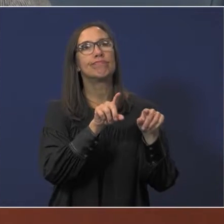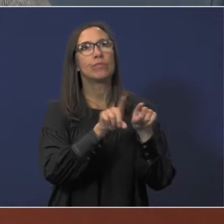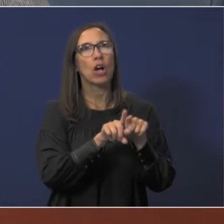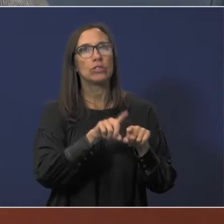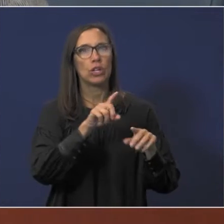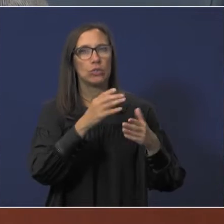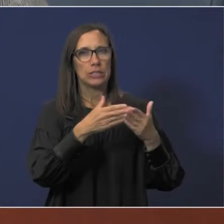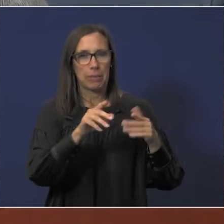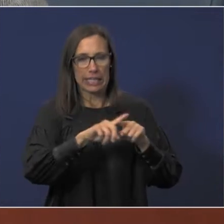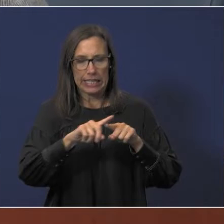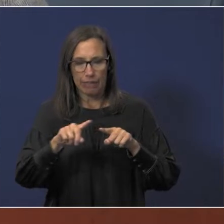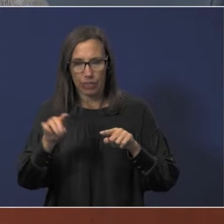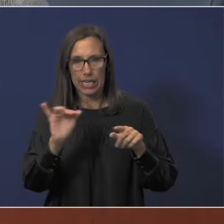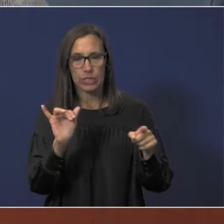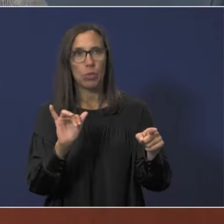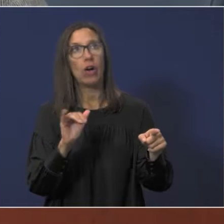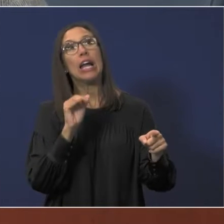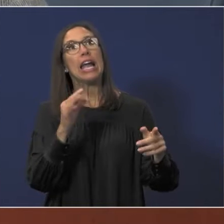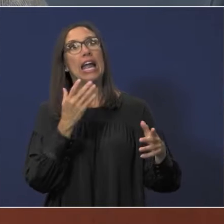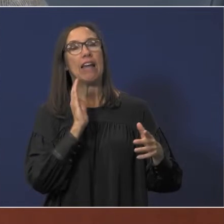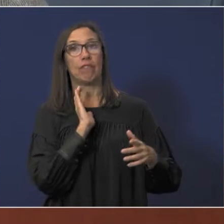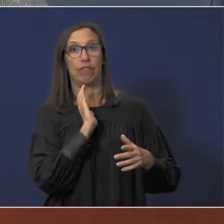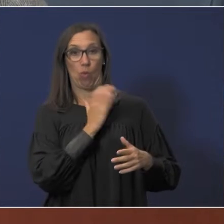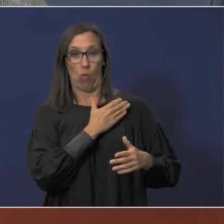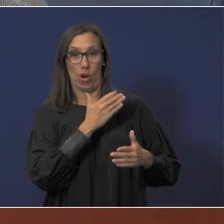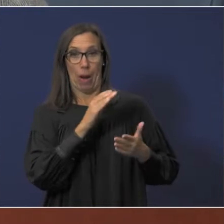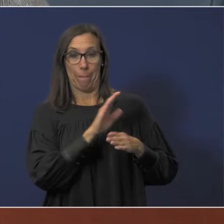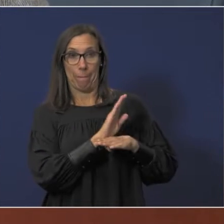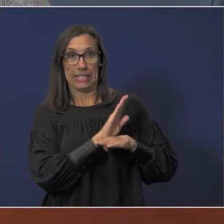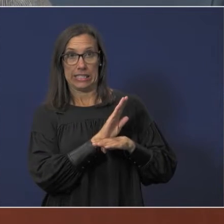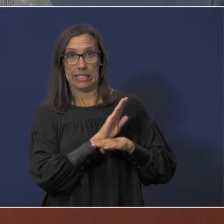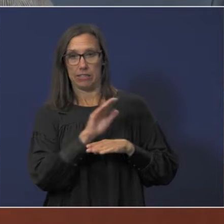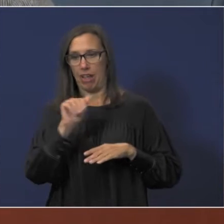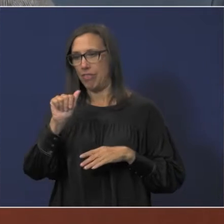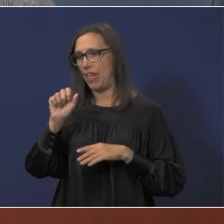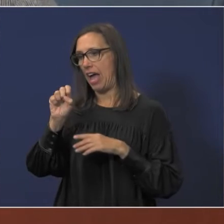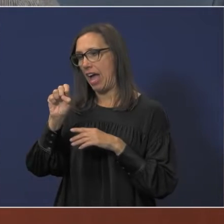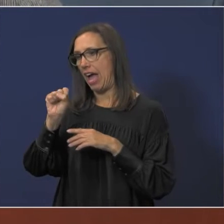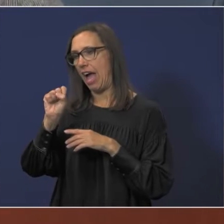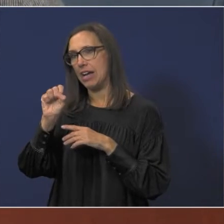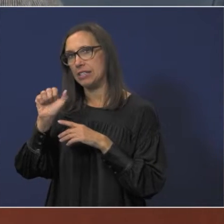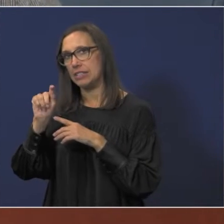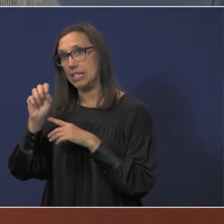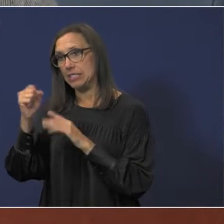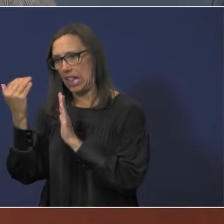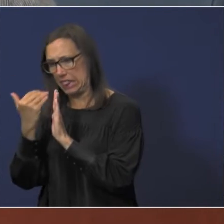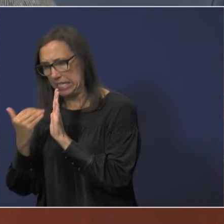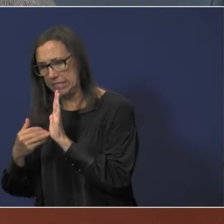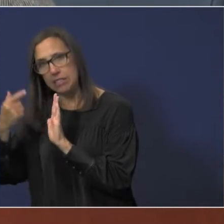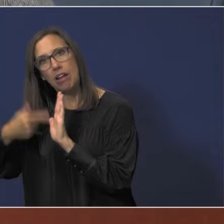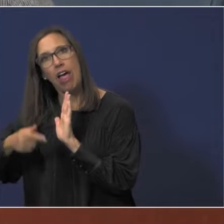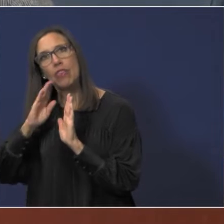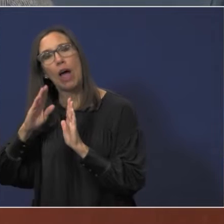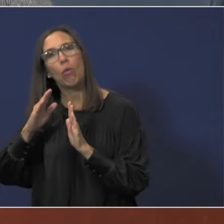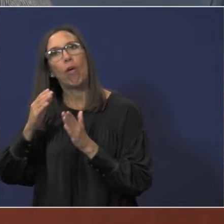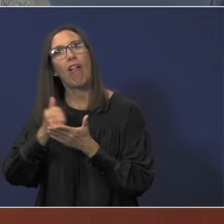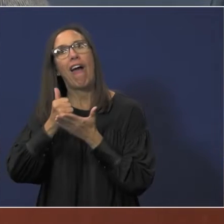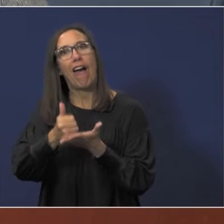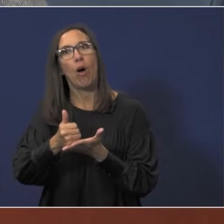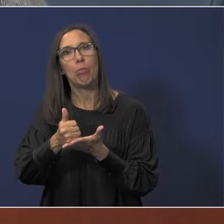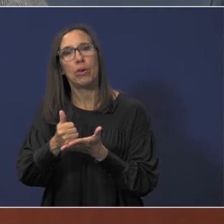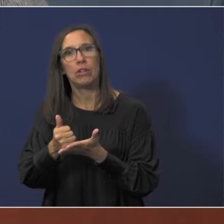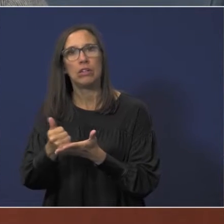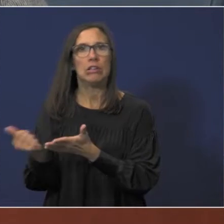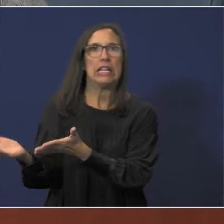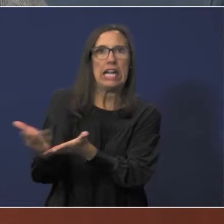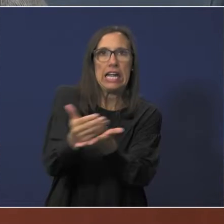If we were a business, the assets listed would be what would help generate the revenue.